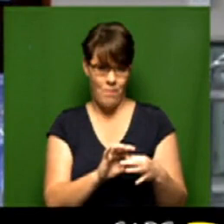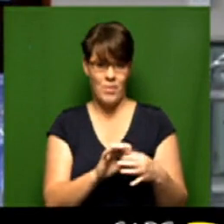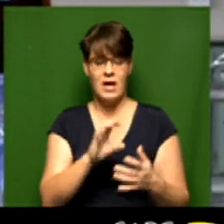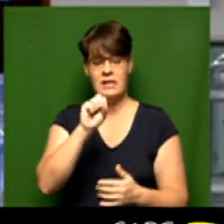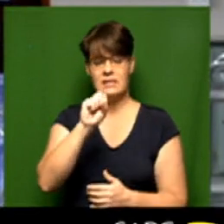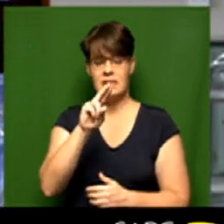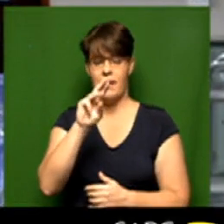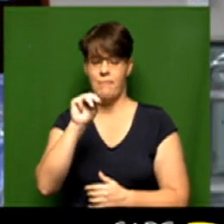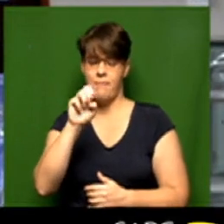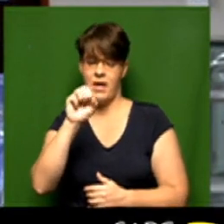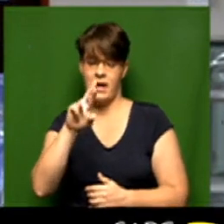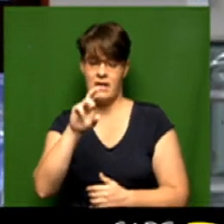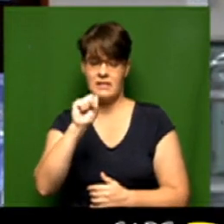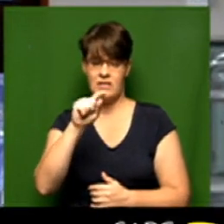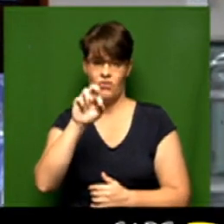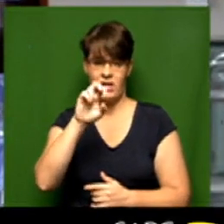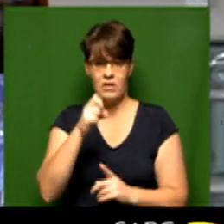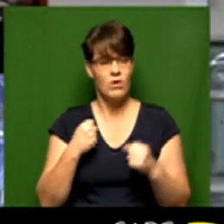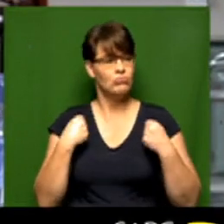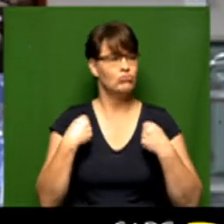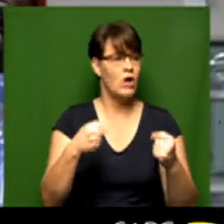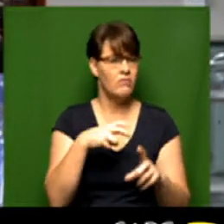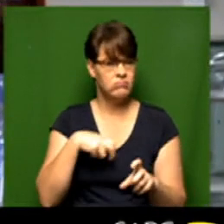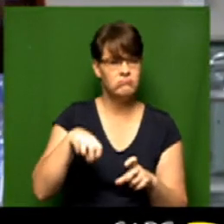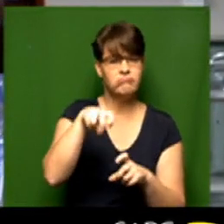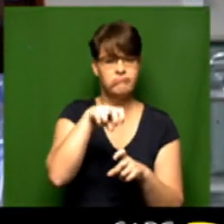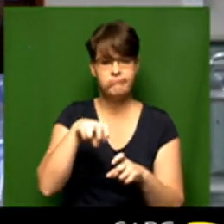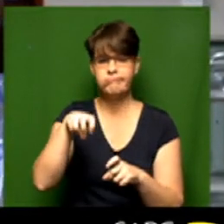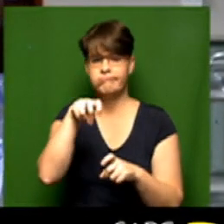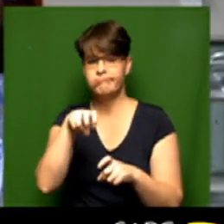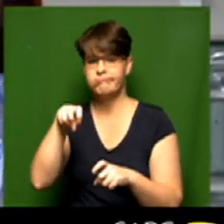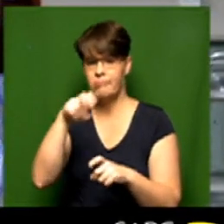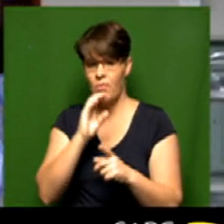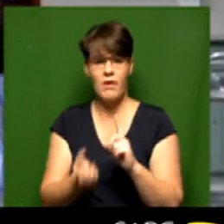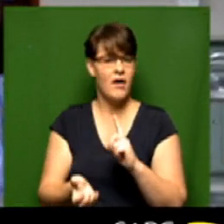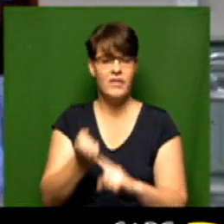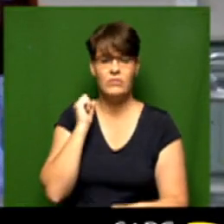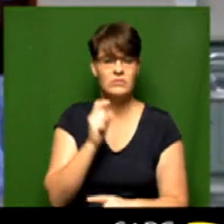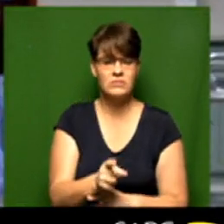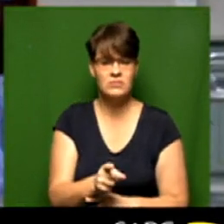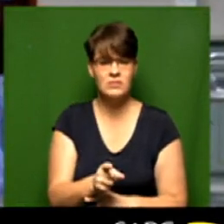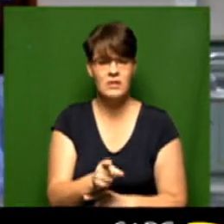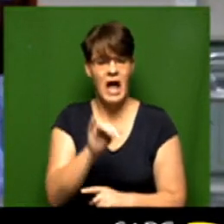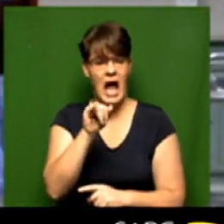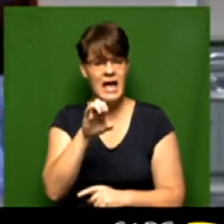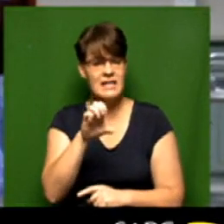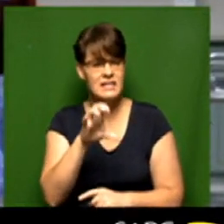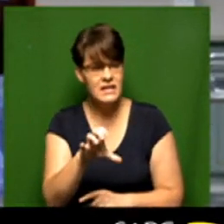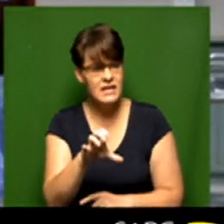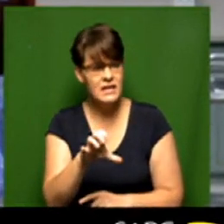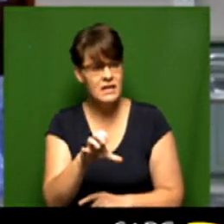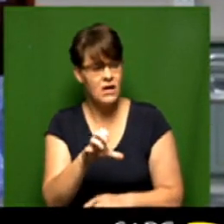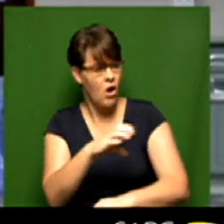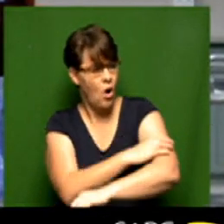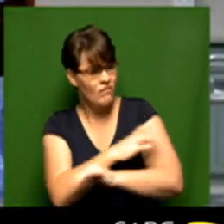driving around the SABC crew and I have been driving around finding out have the you know IEC presiding